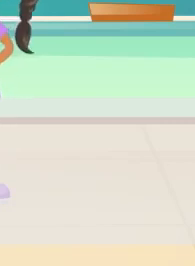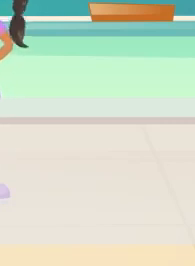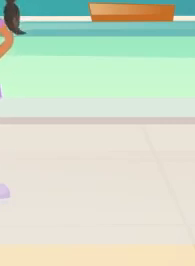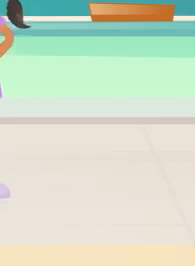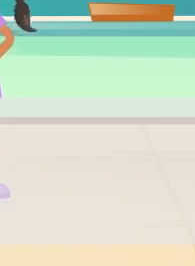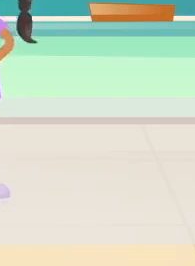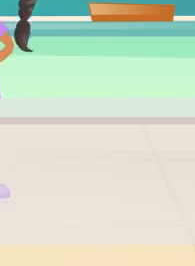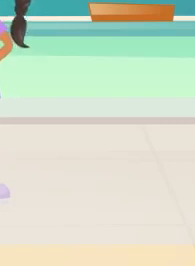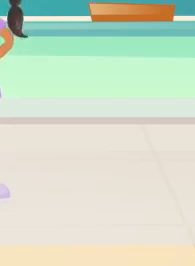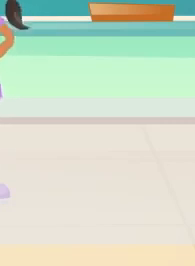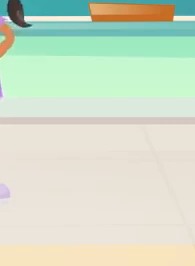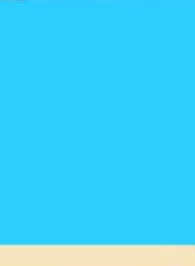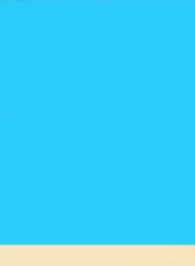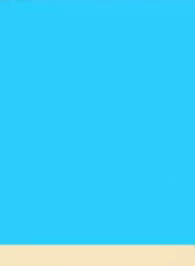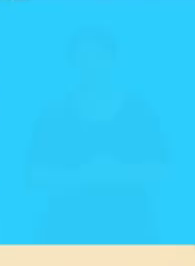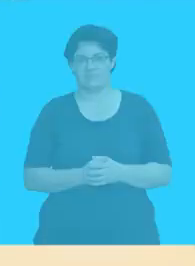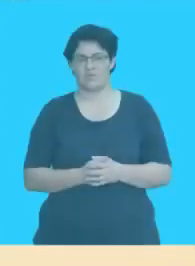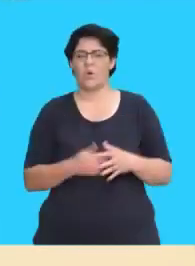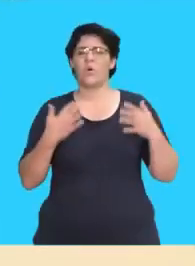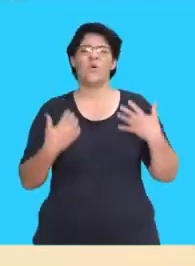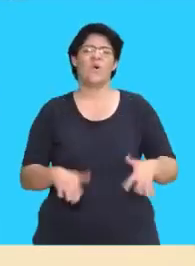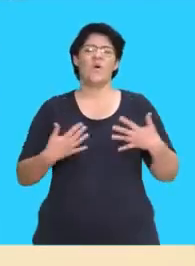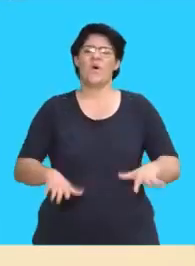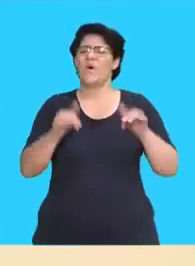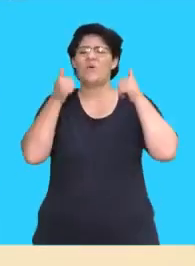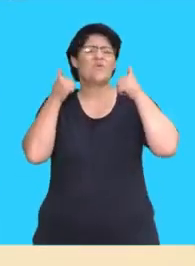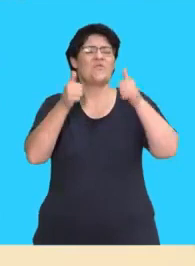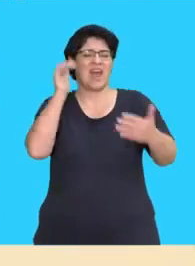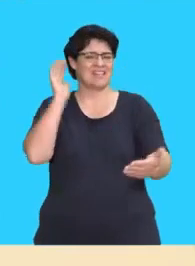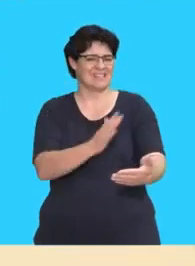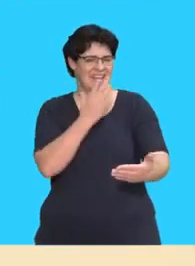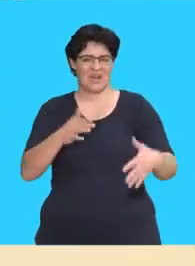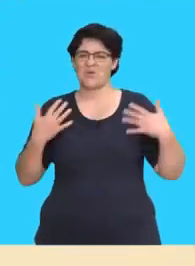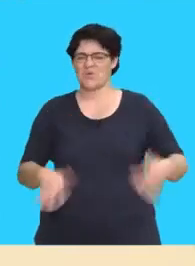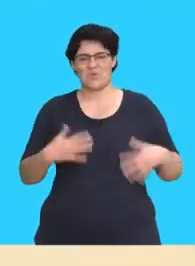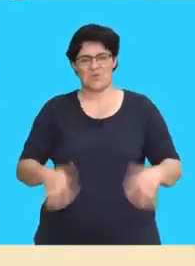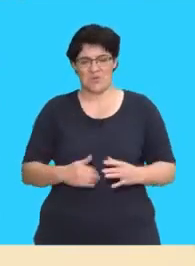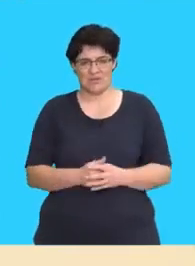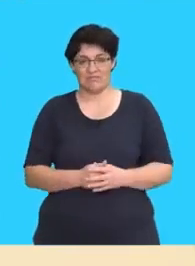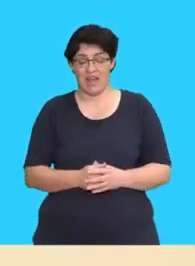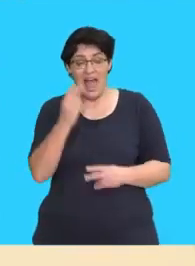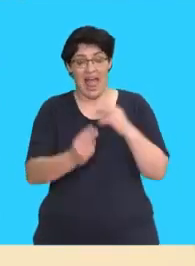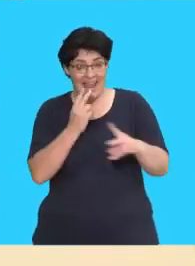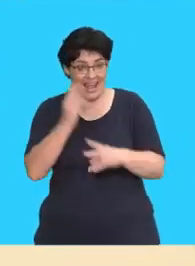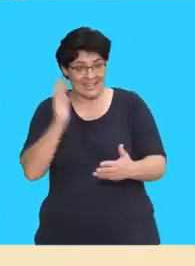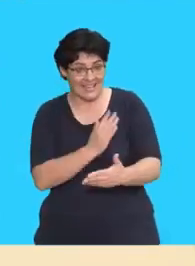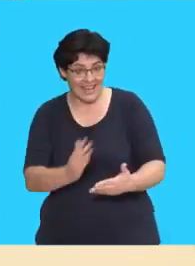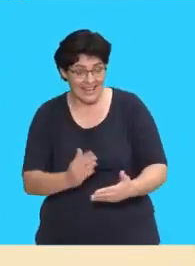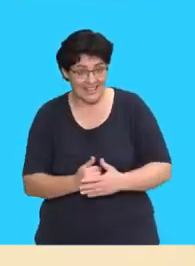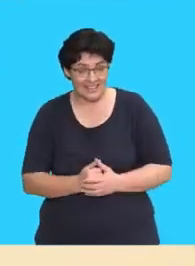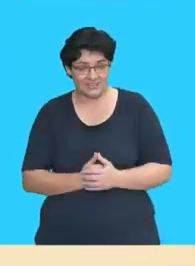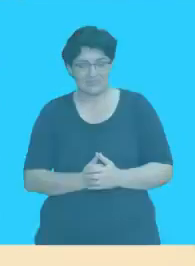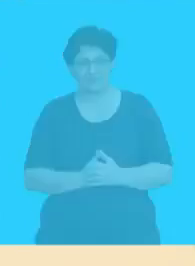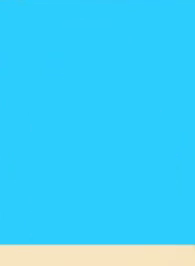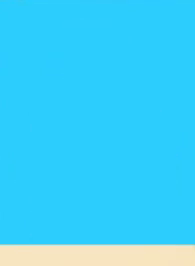around, swimming in the bay. That was great singing! Now we will sing it